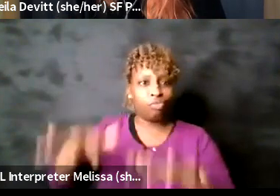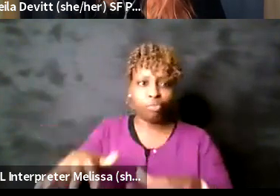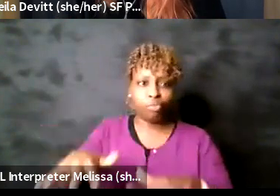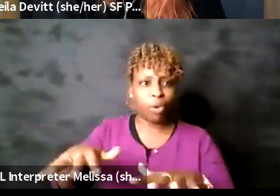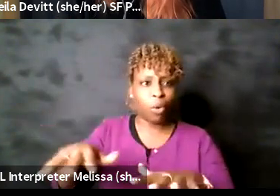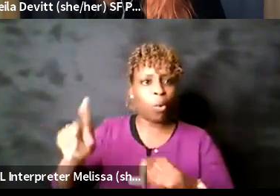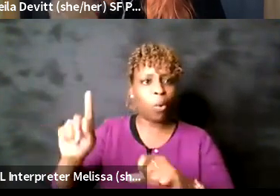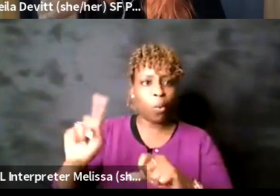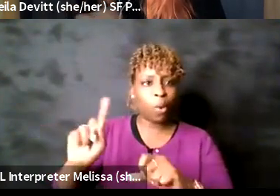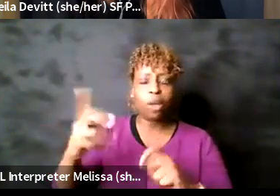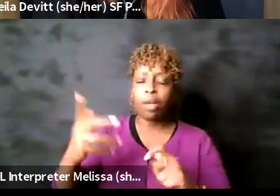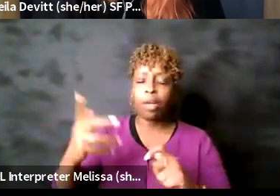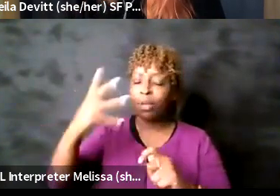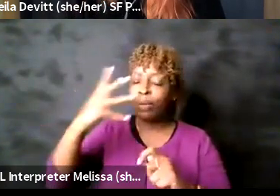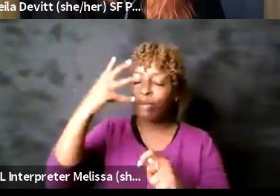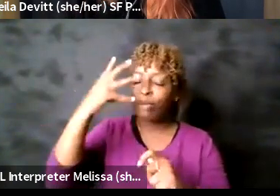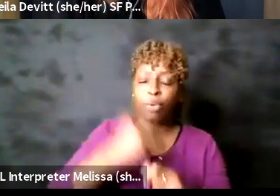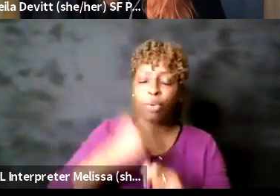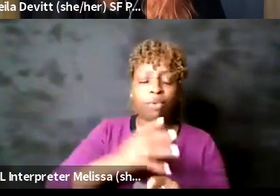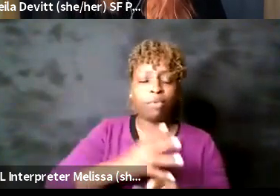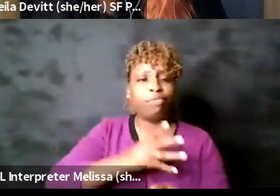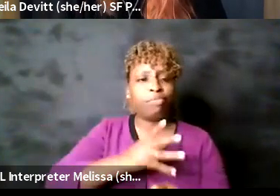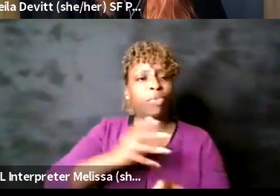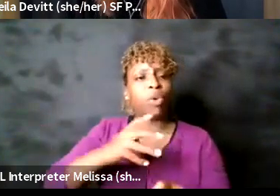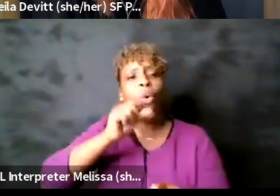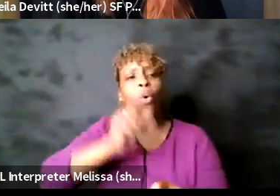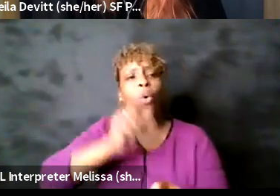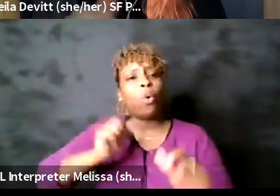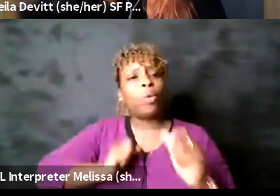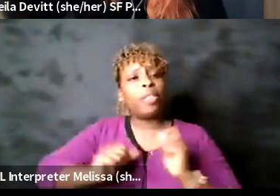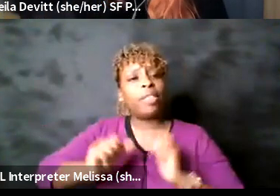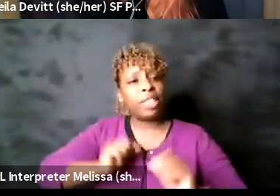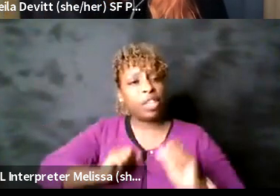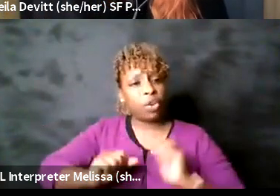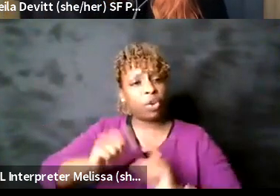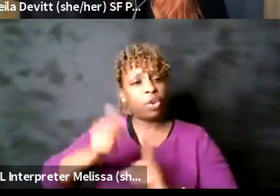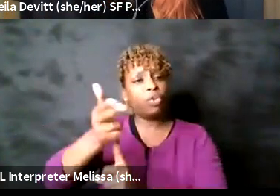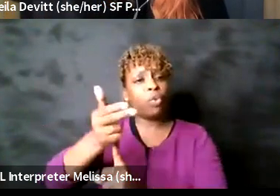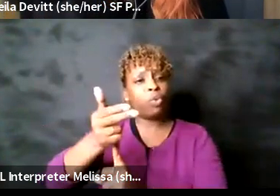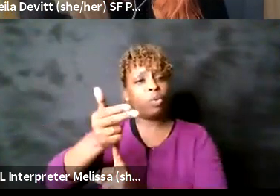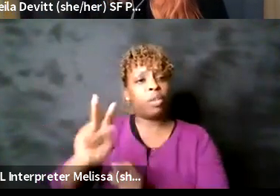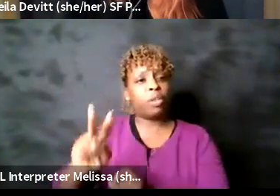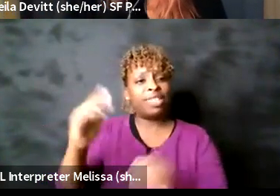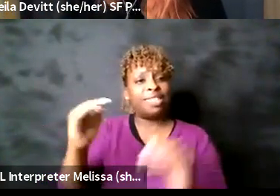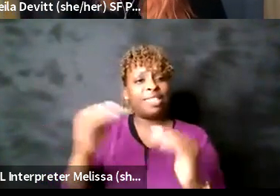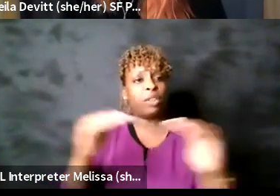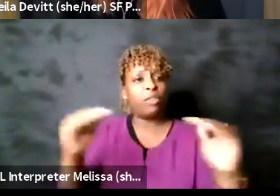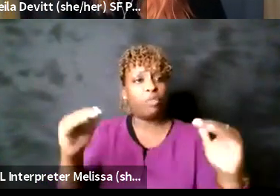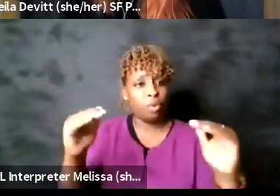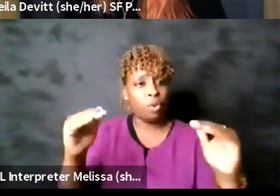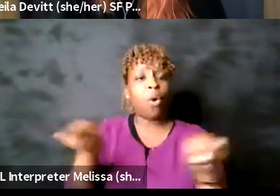theater uh up on the second floor of a hotel and there's another performance venue on the floor above us um